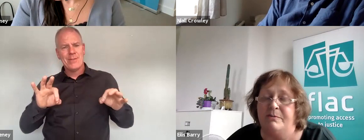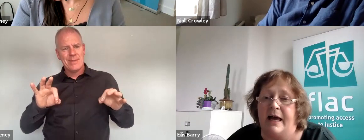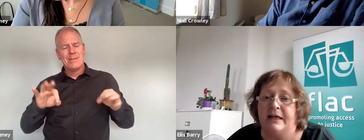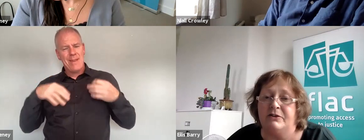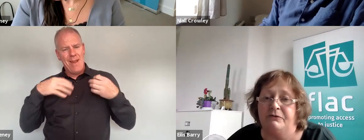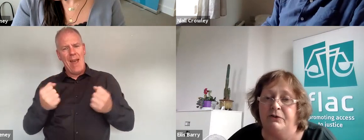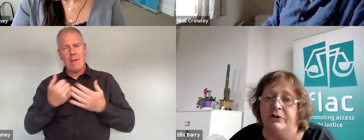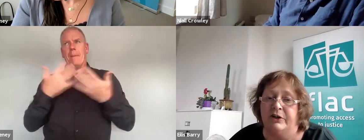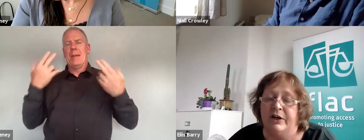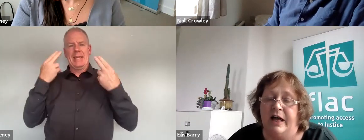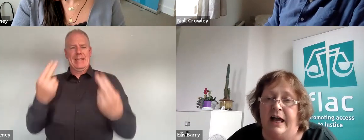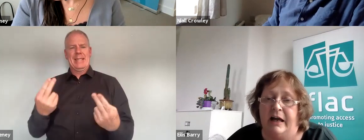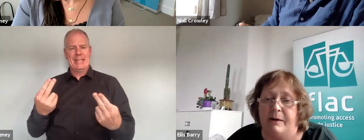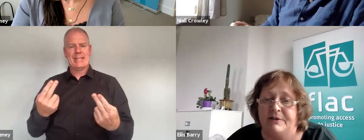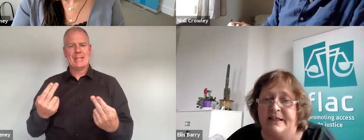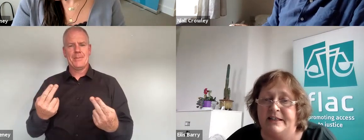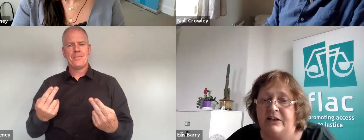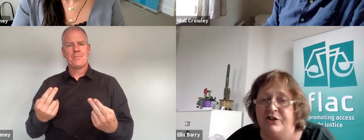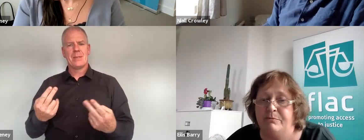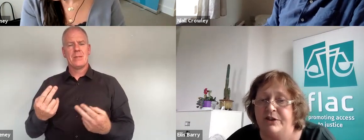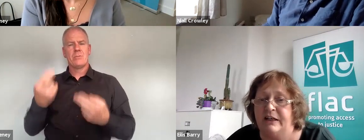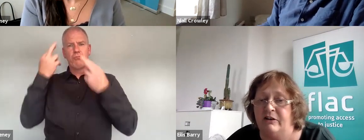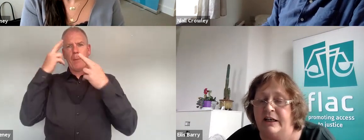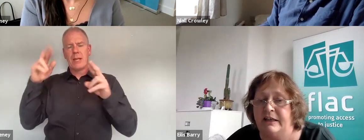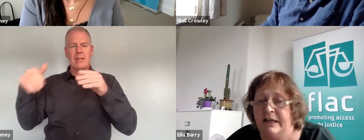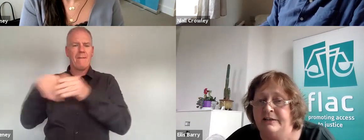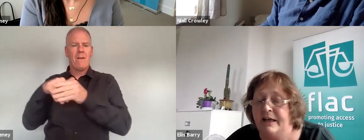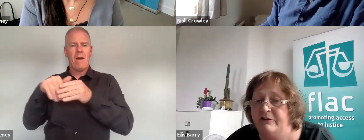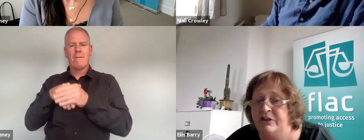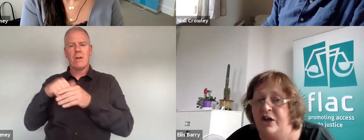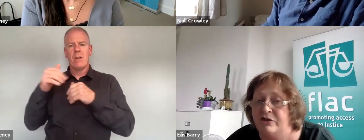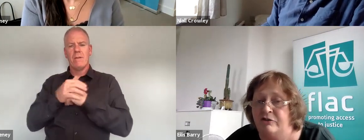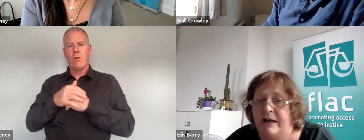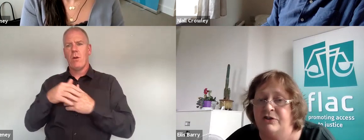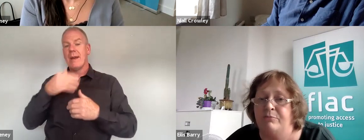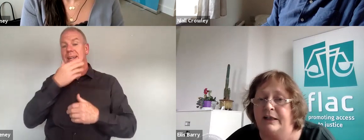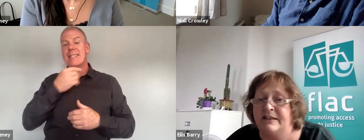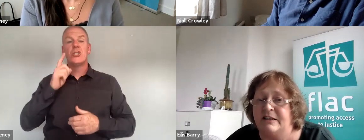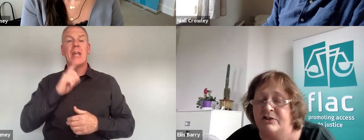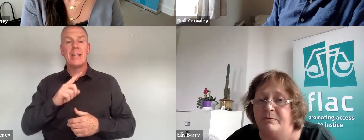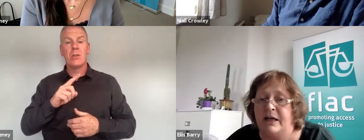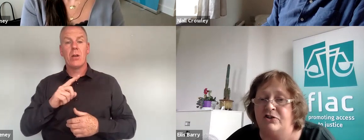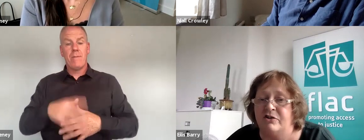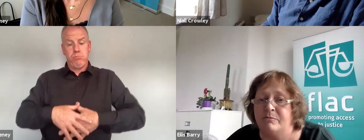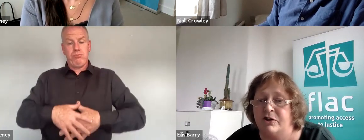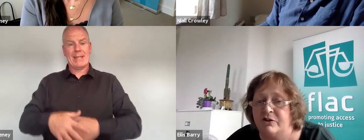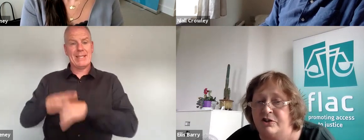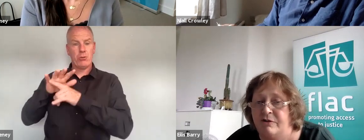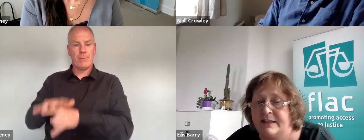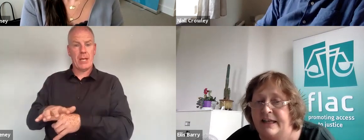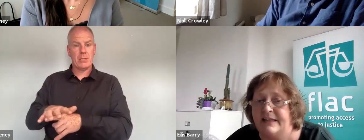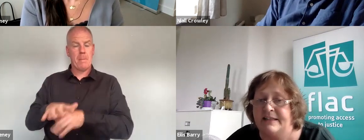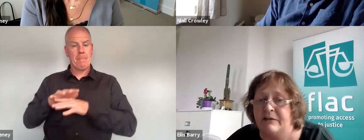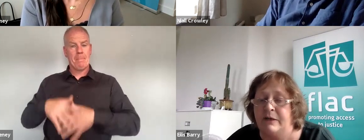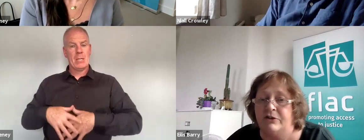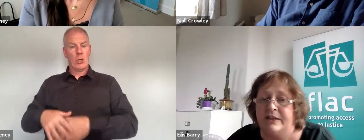a huge demand for representation particularly say on the gender ground in pregnancy discrimination or maternity